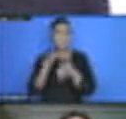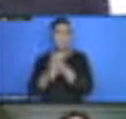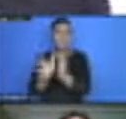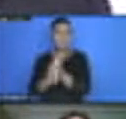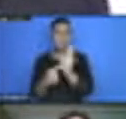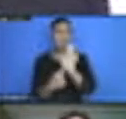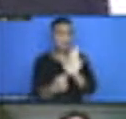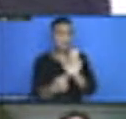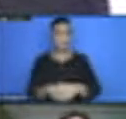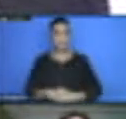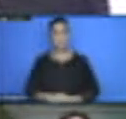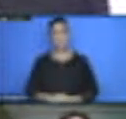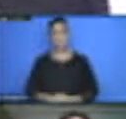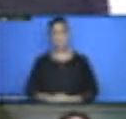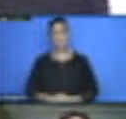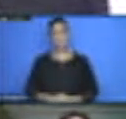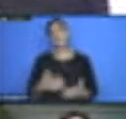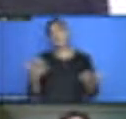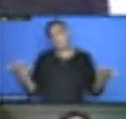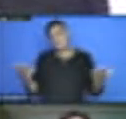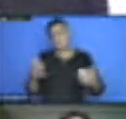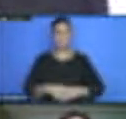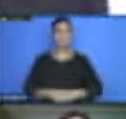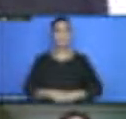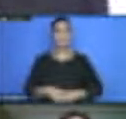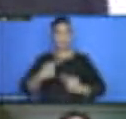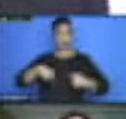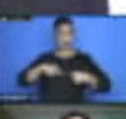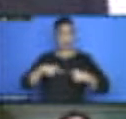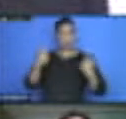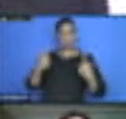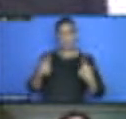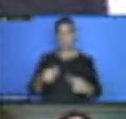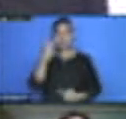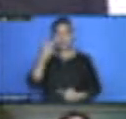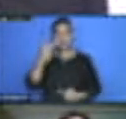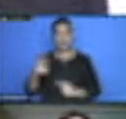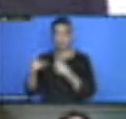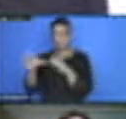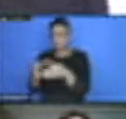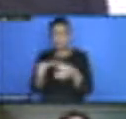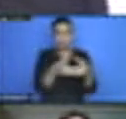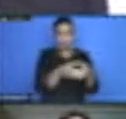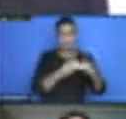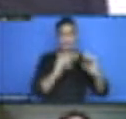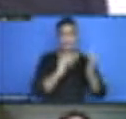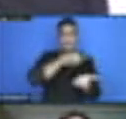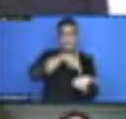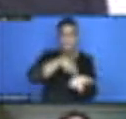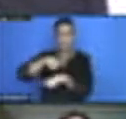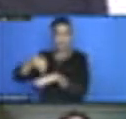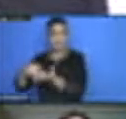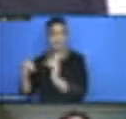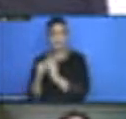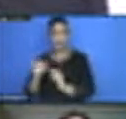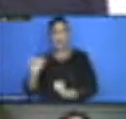conducting, let's assume we are conducting a peer review between two towns, town A and town B. Obviously, the